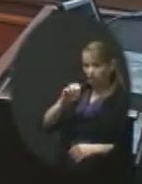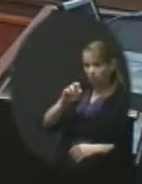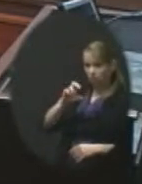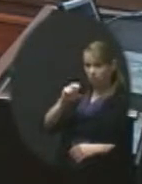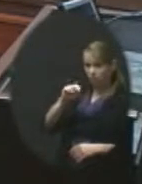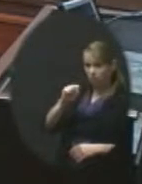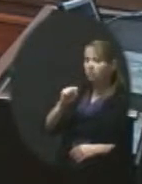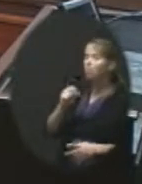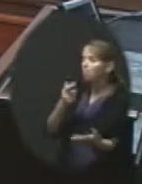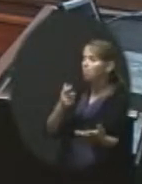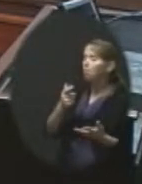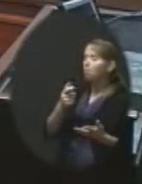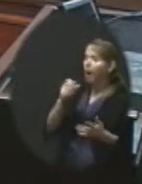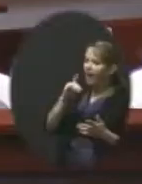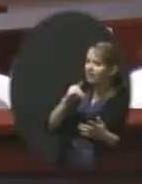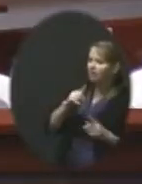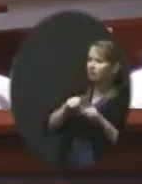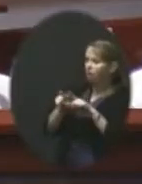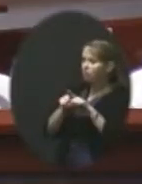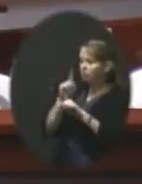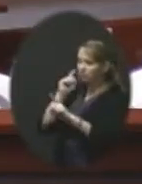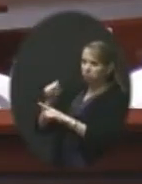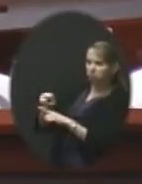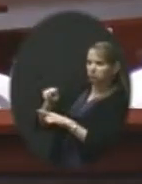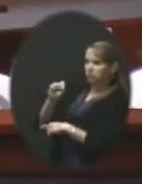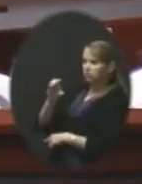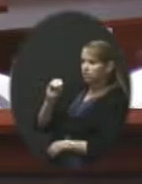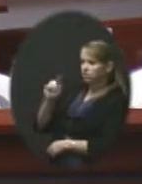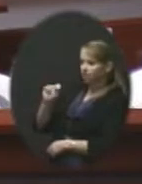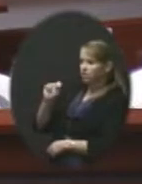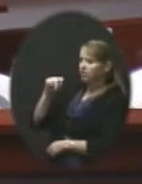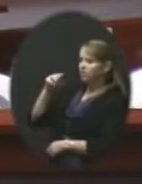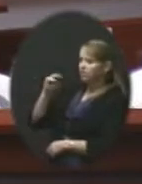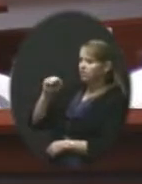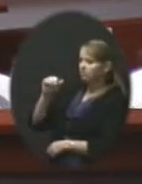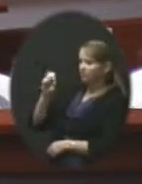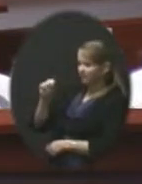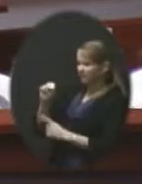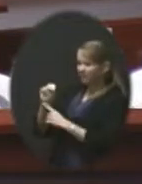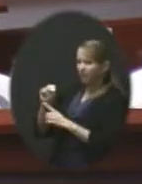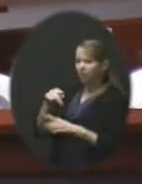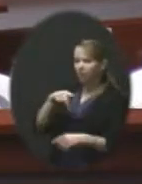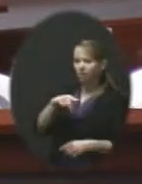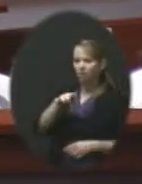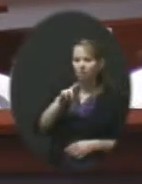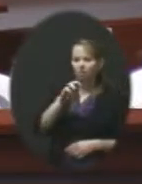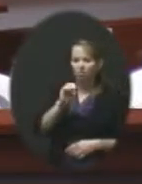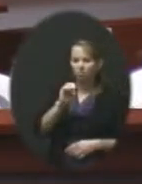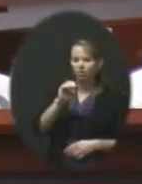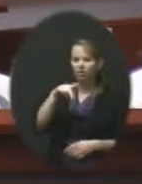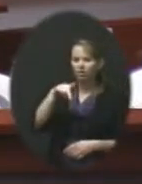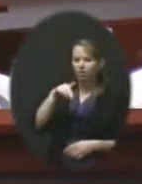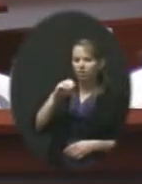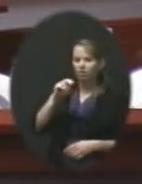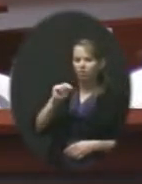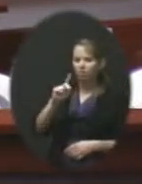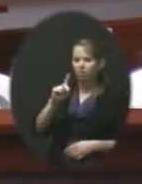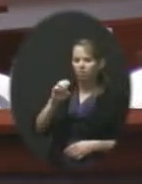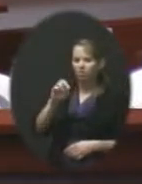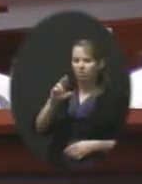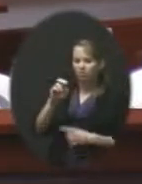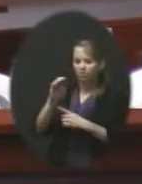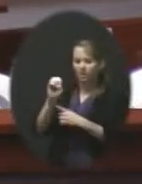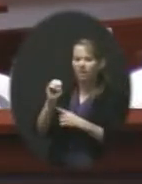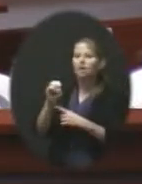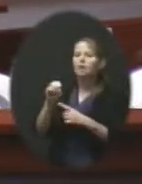the hot spot if we wanted to too, but I won't do that. Preponderance, the majority, the mass, the bulk. So the bulk of the evidence, the